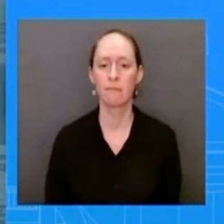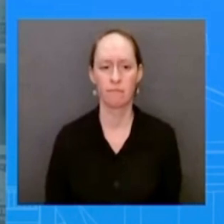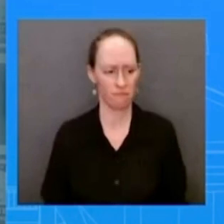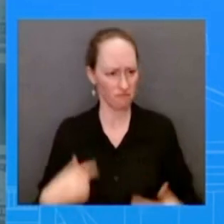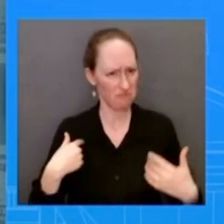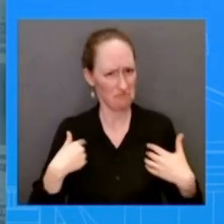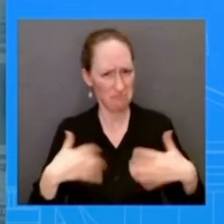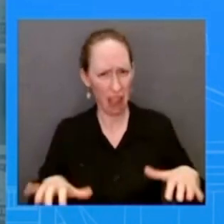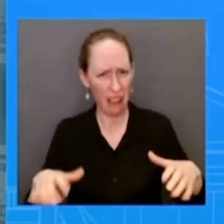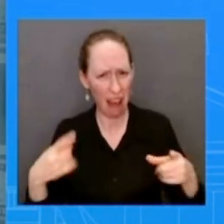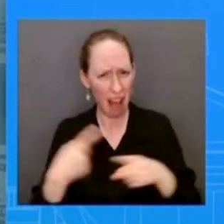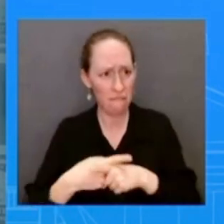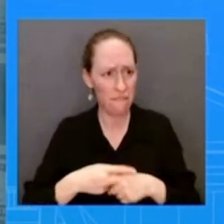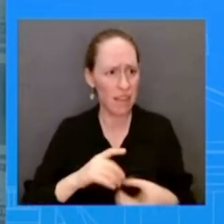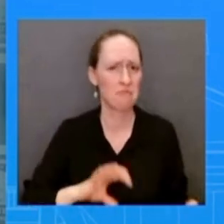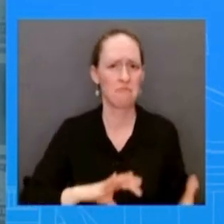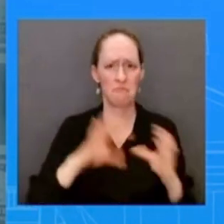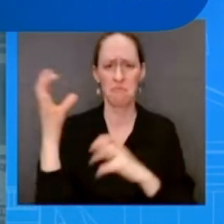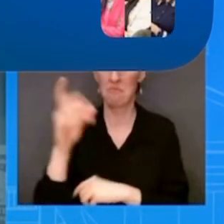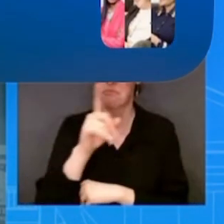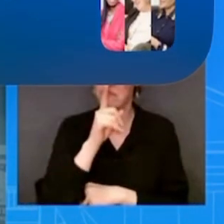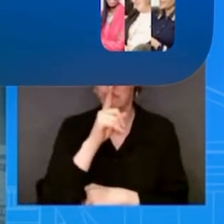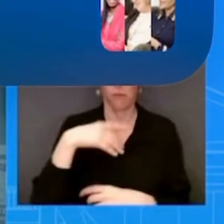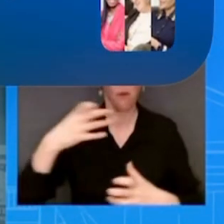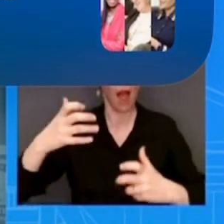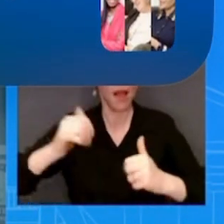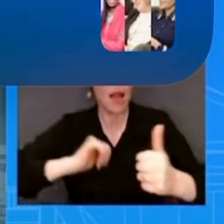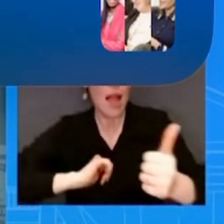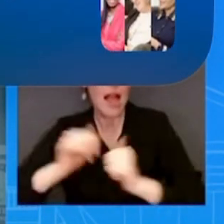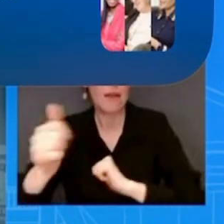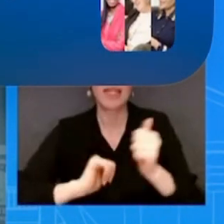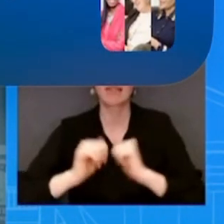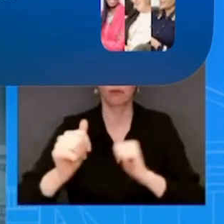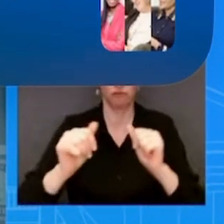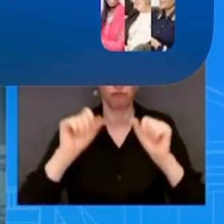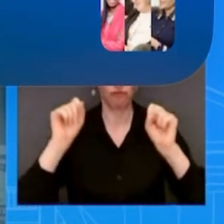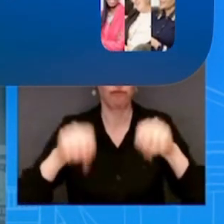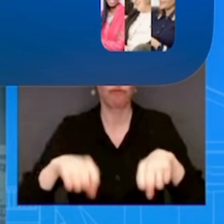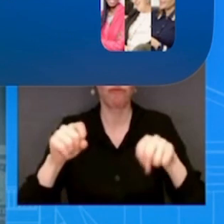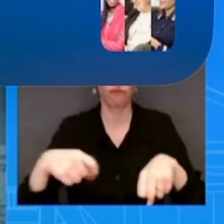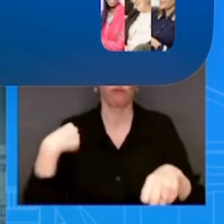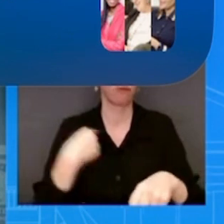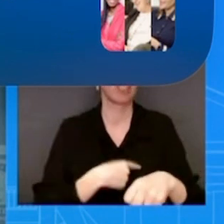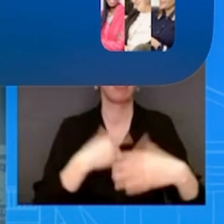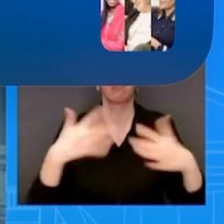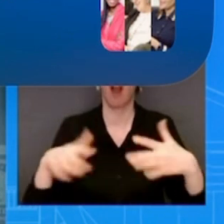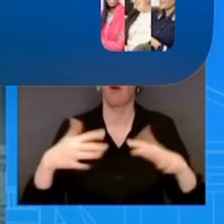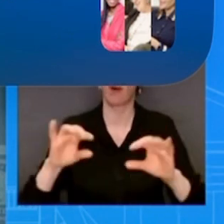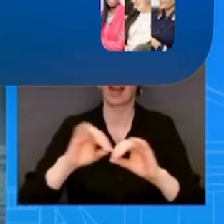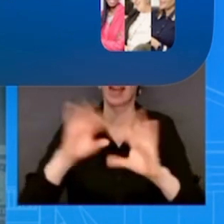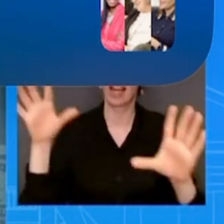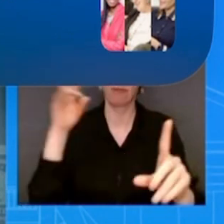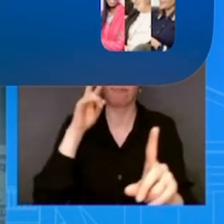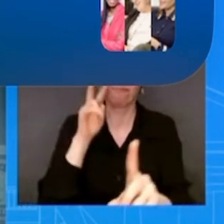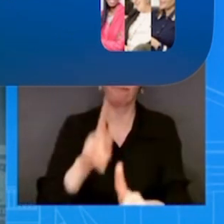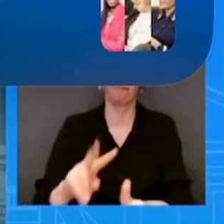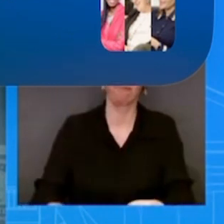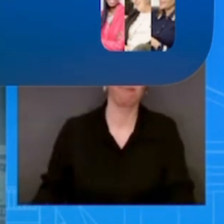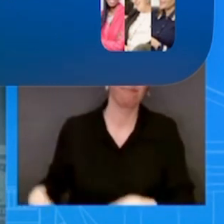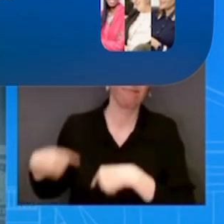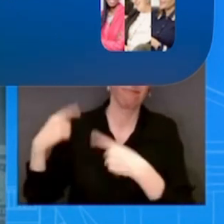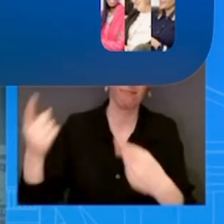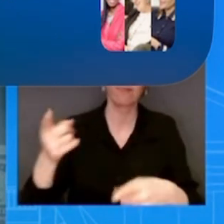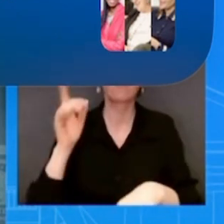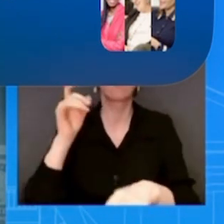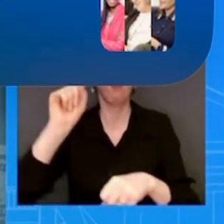we've been very clear about that these past two years the president will always defend american interests as you all know but he has been clear we want